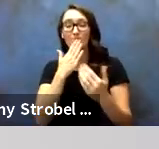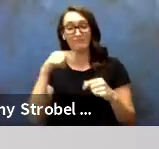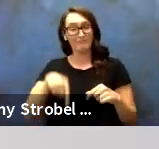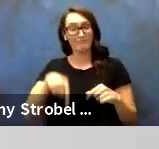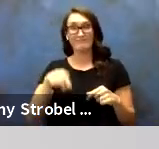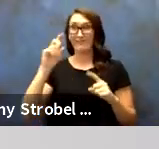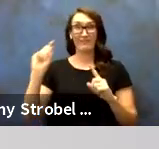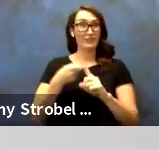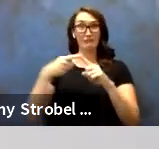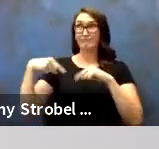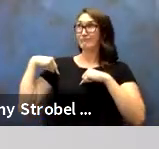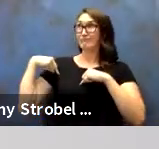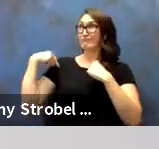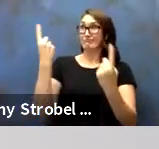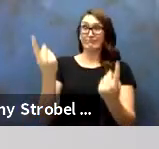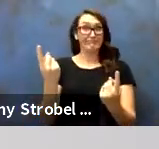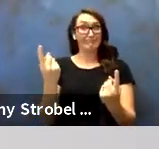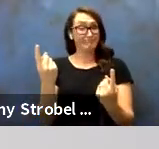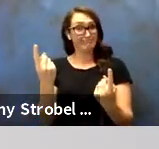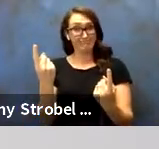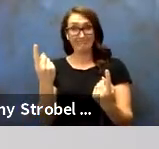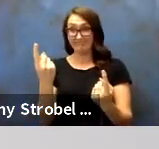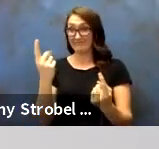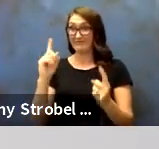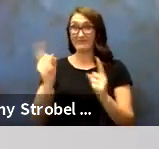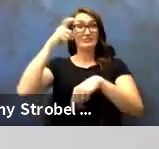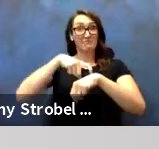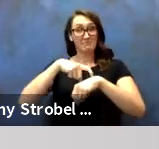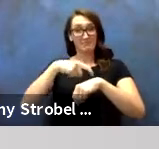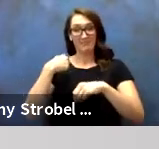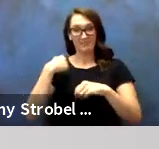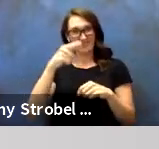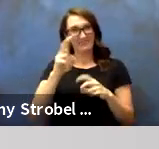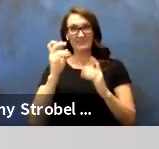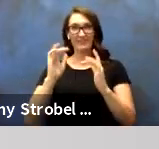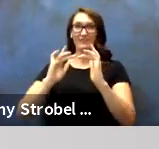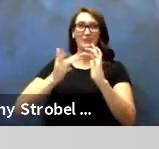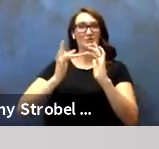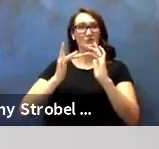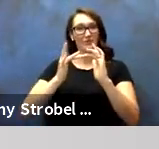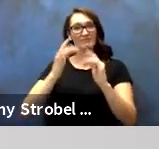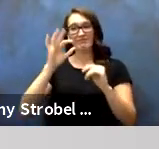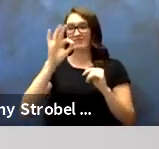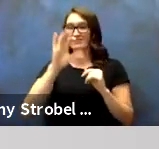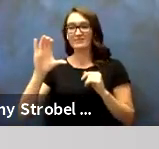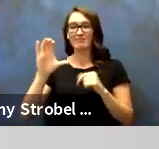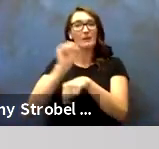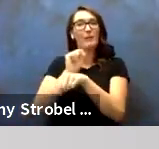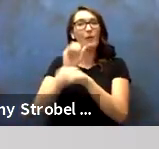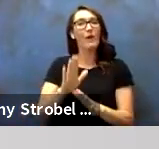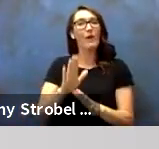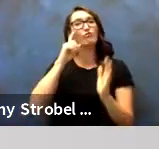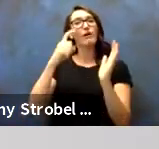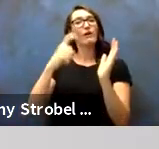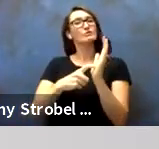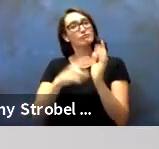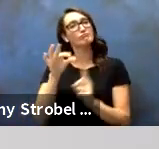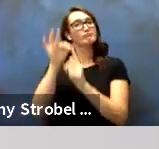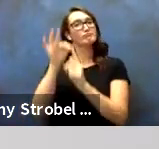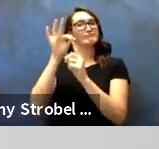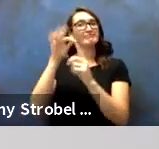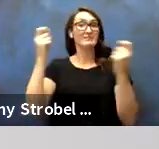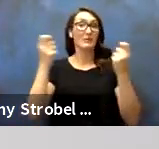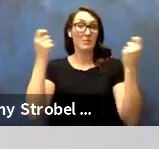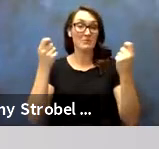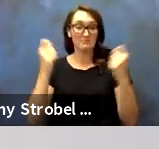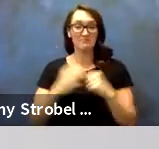virtual Fresno City College Employee Recognition Ceremony, and for